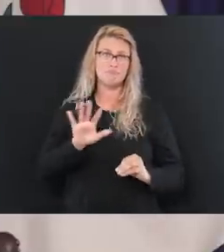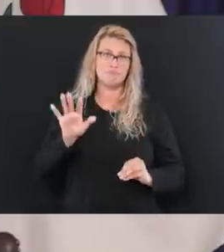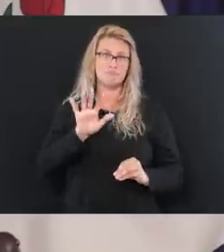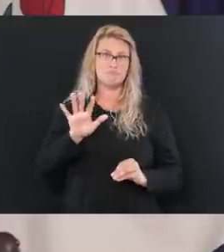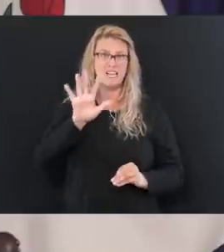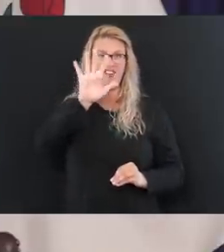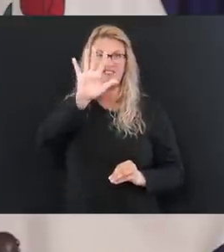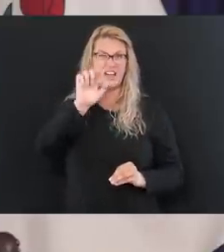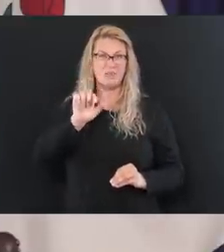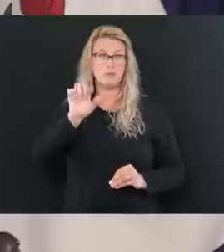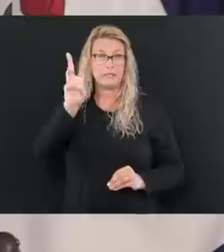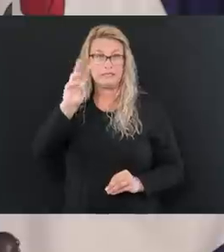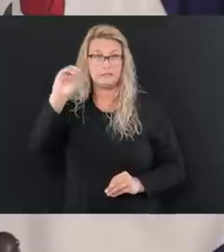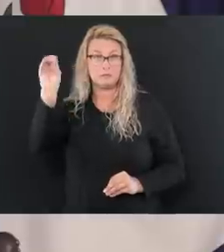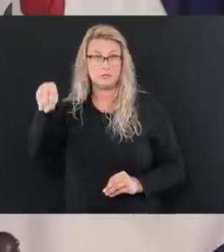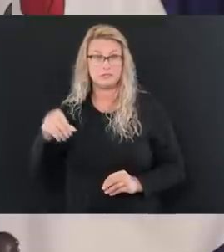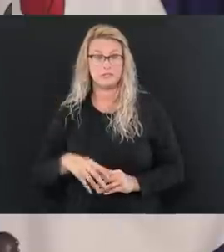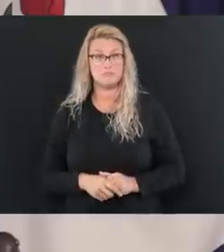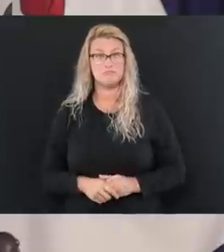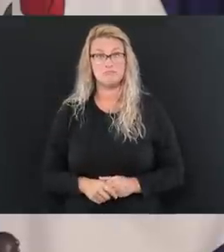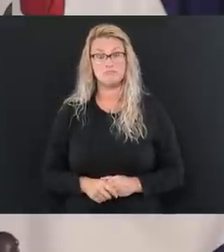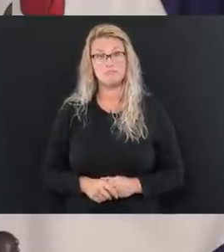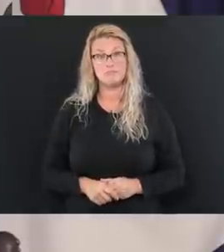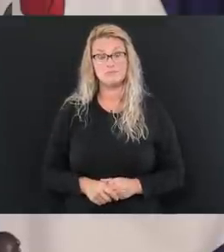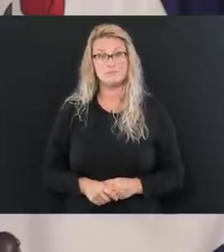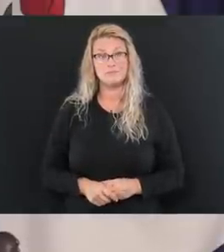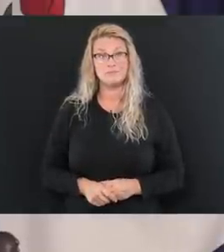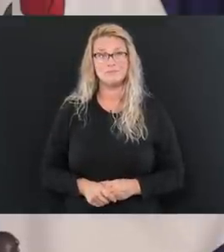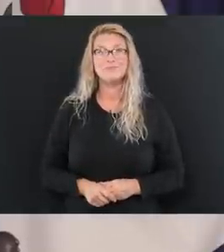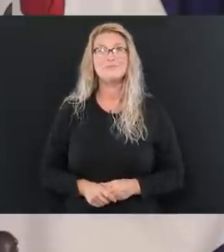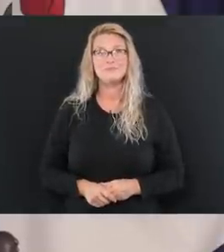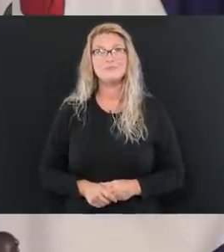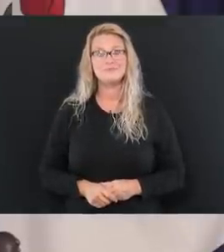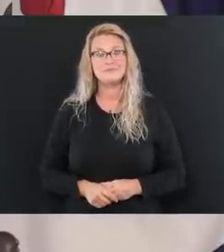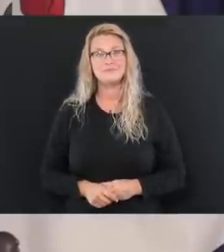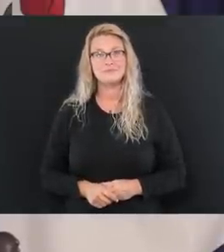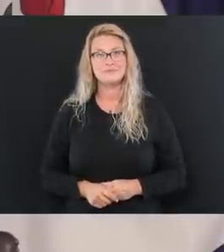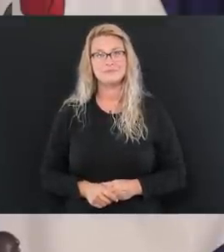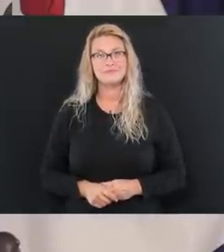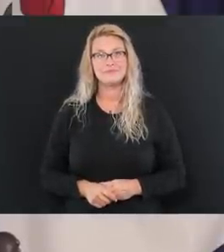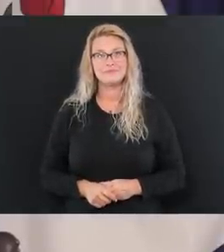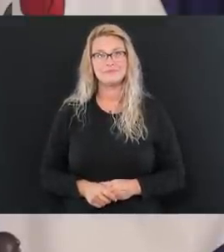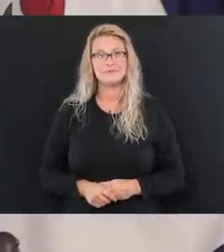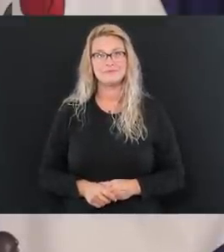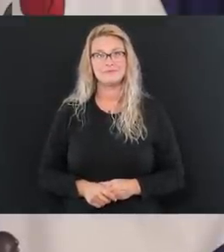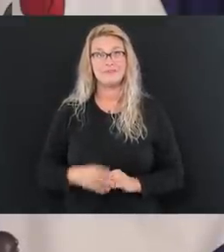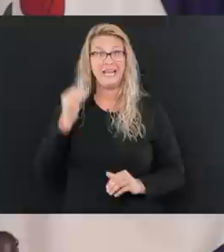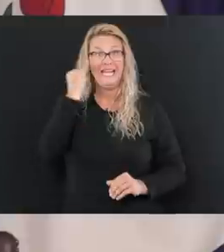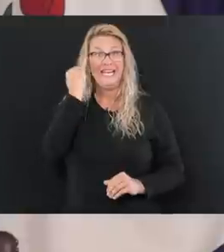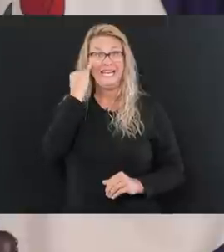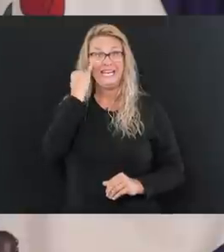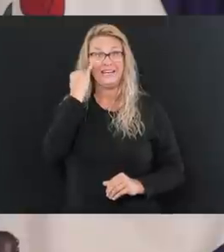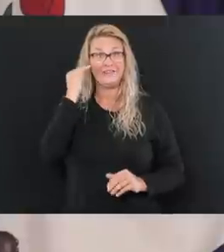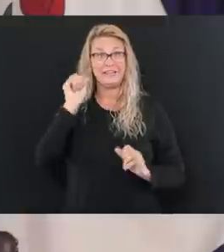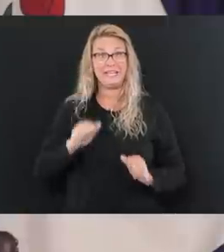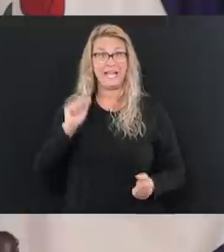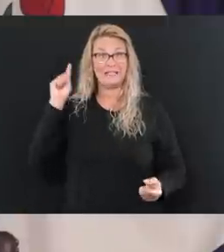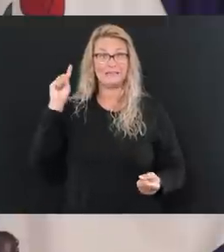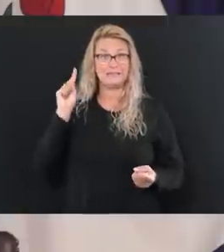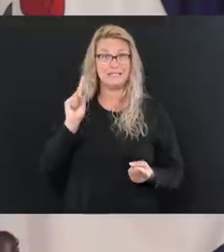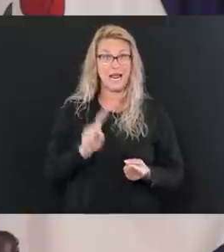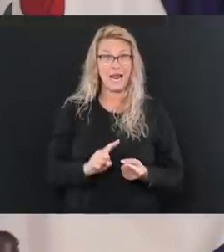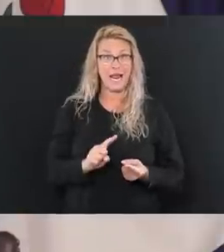5.6 percent. Now, if we could get you down to a